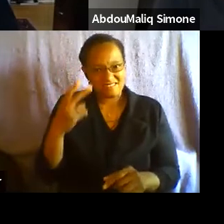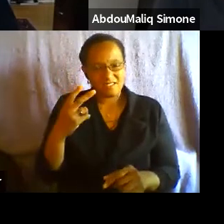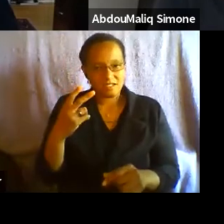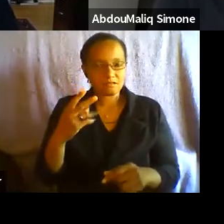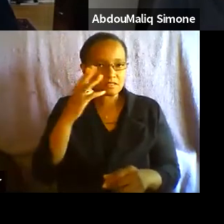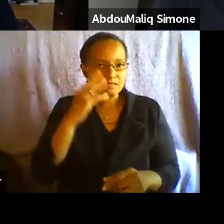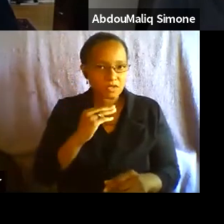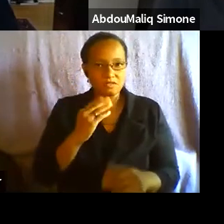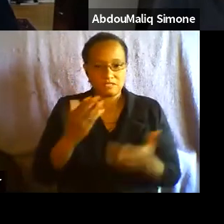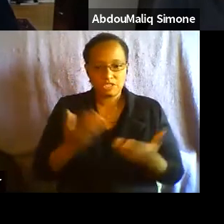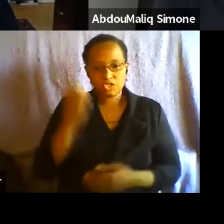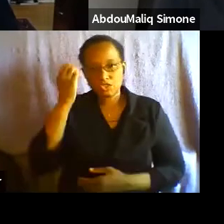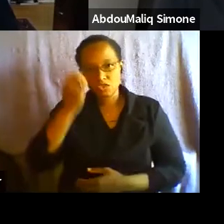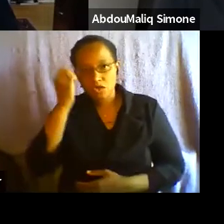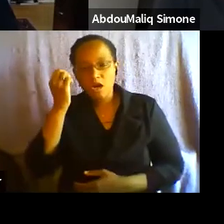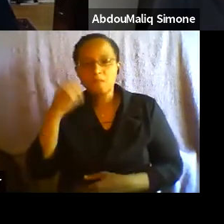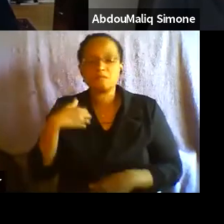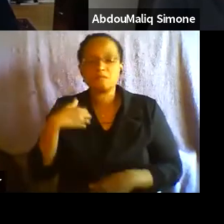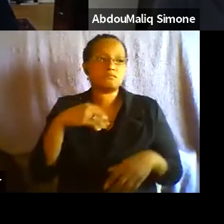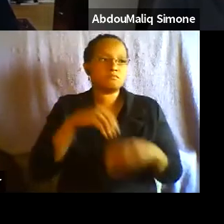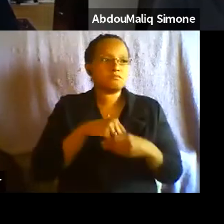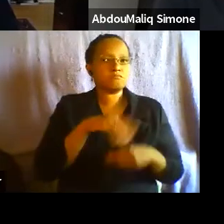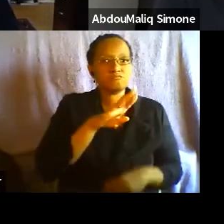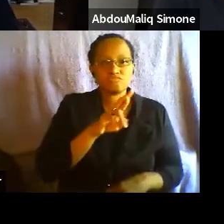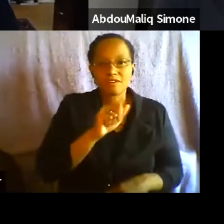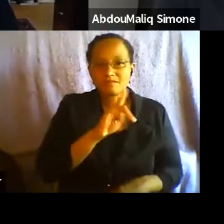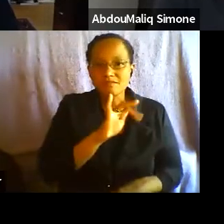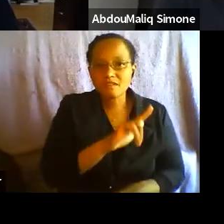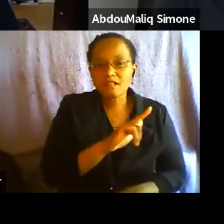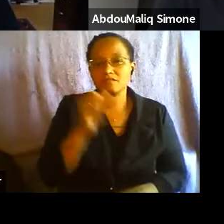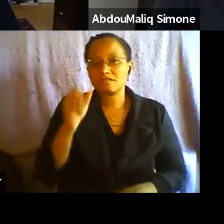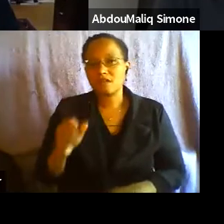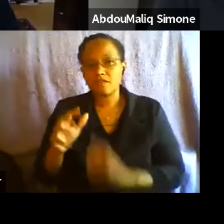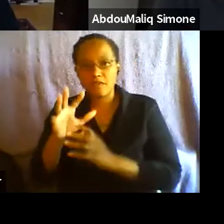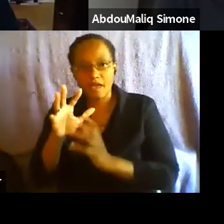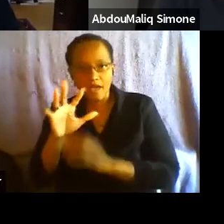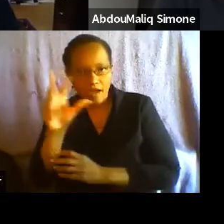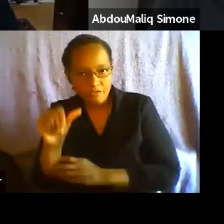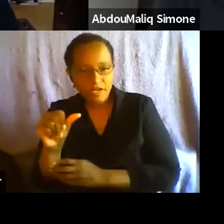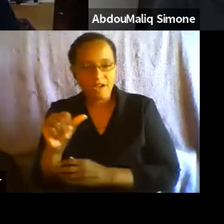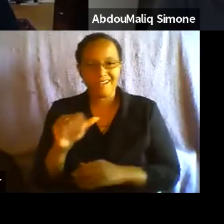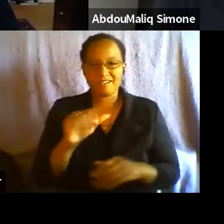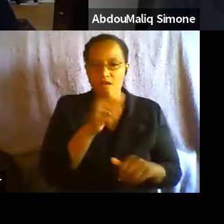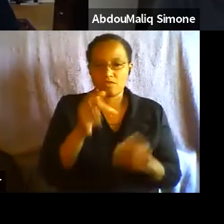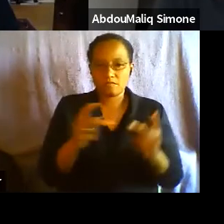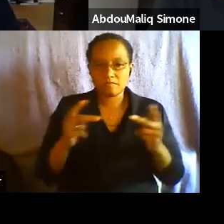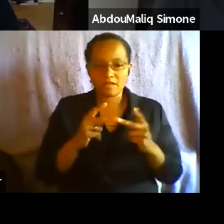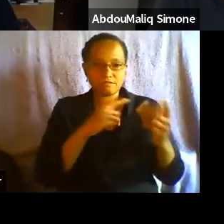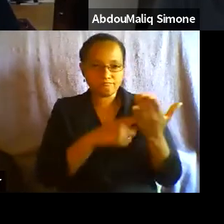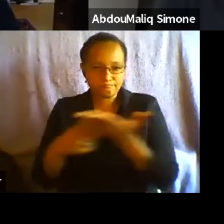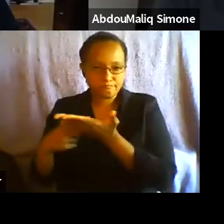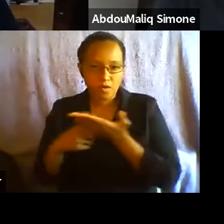colleagues in Brazil, talking with comrades in South Africa and elsewhere around the globe. Thank you.